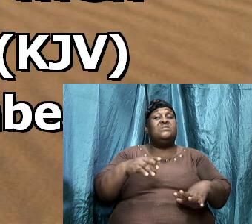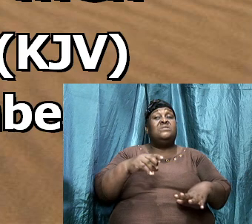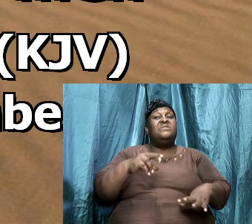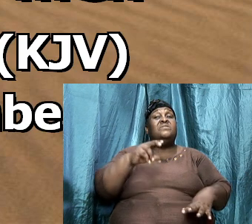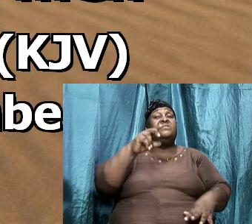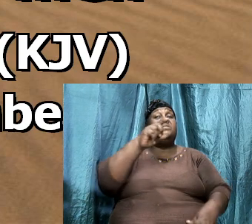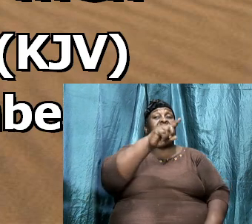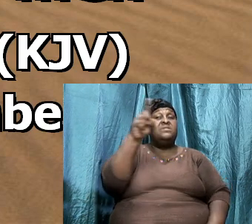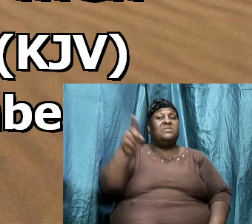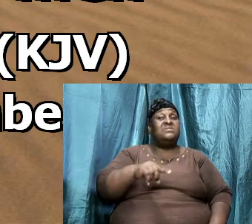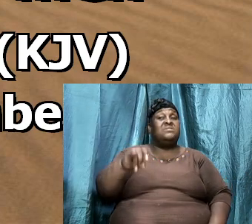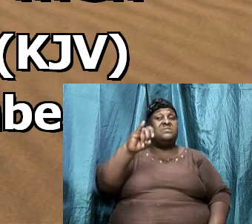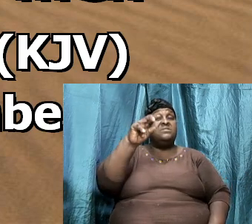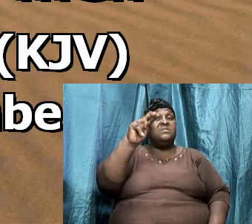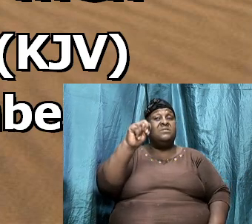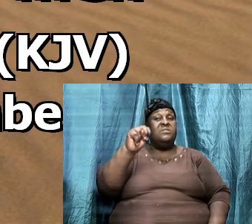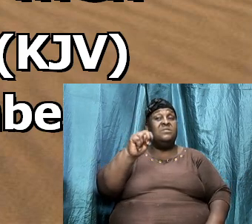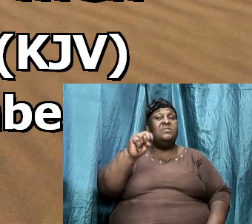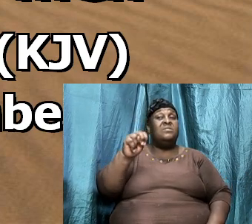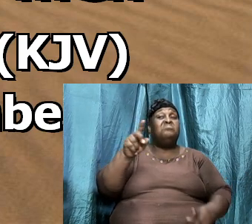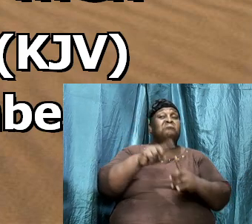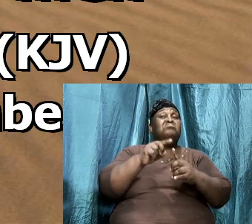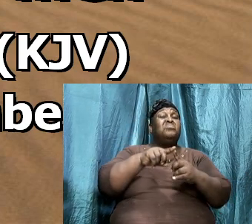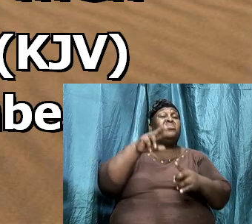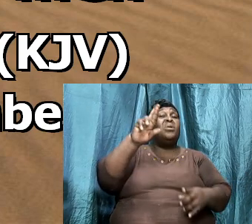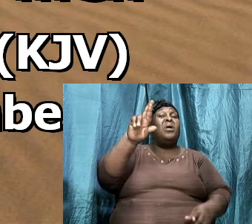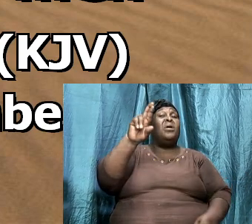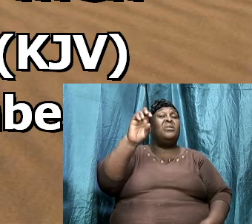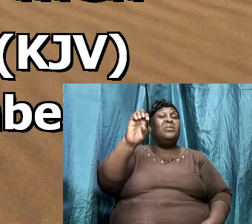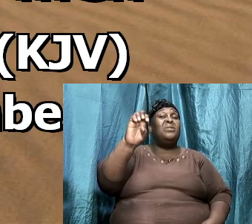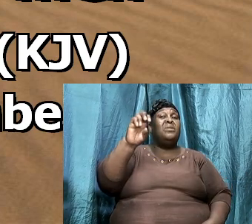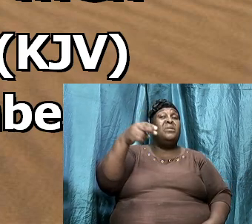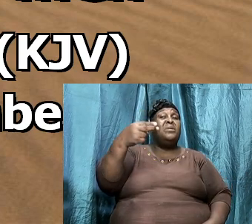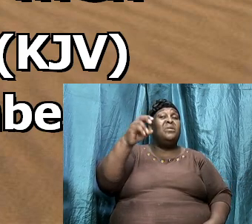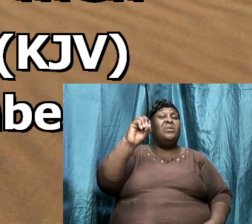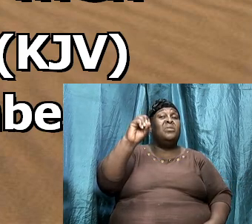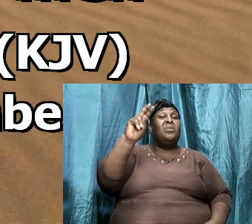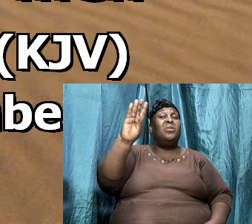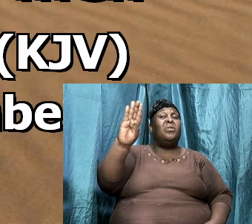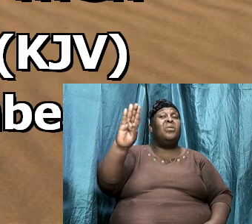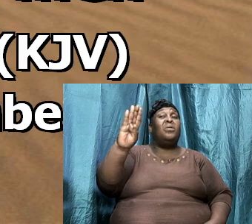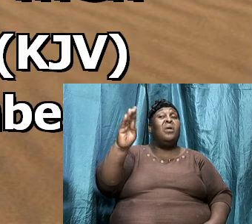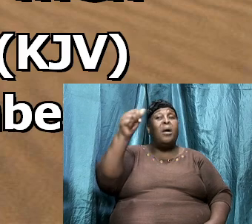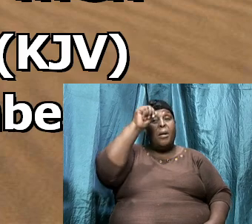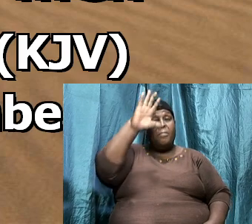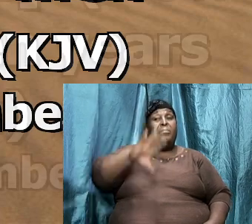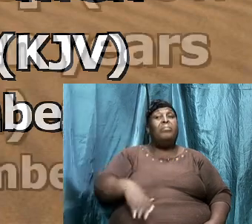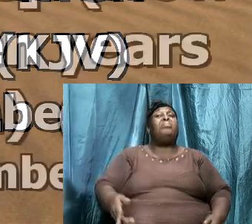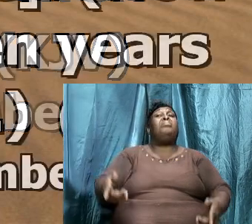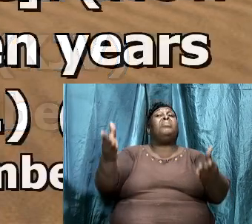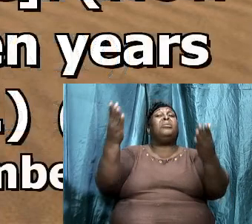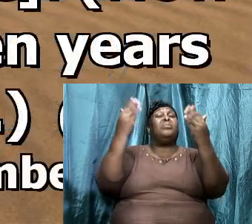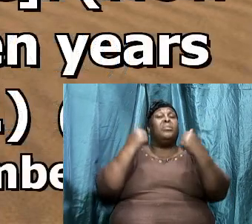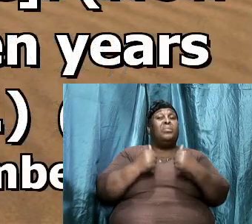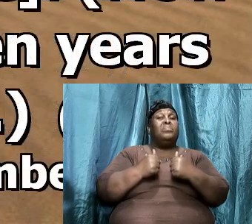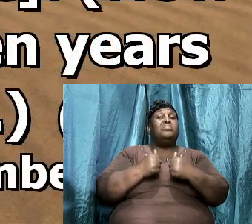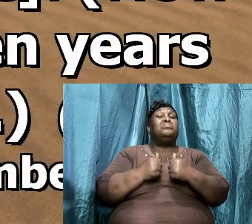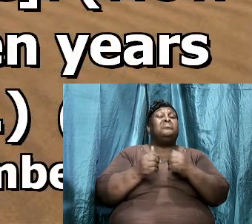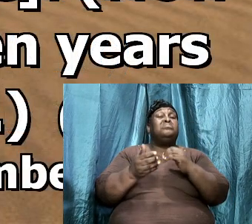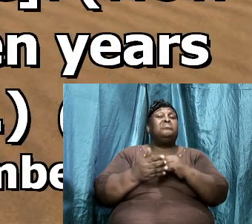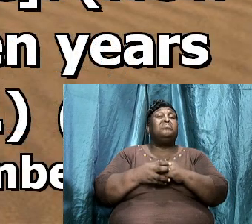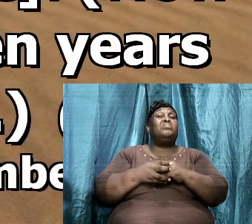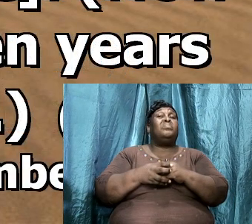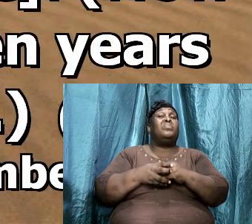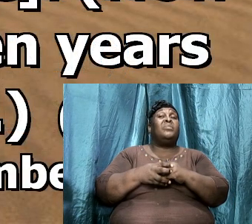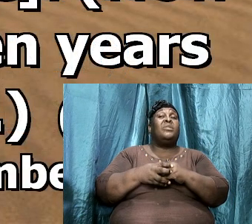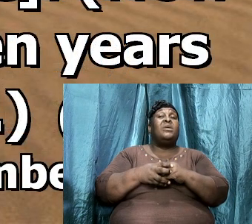Rehob as men come to Hamath. And